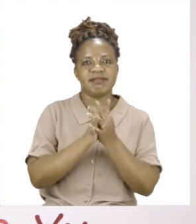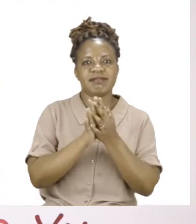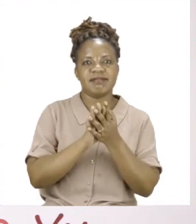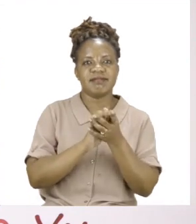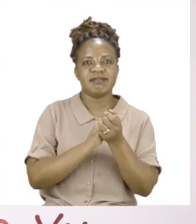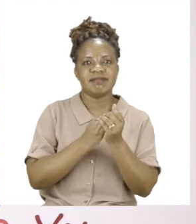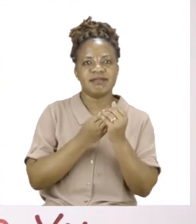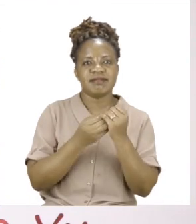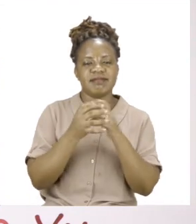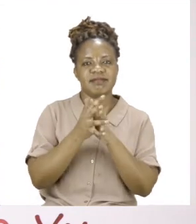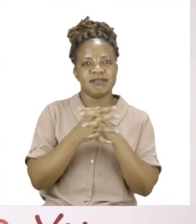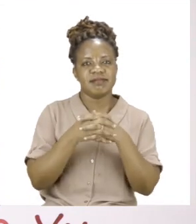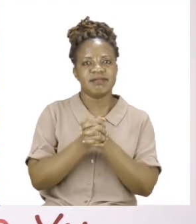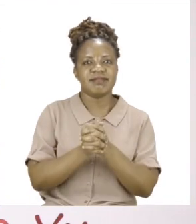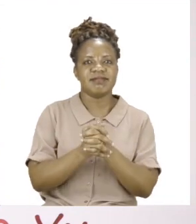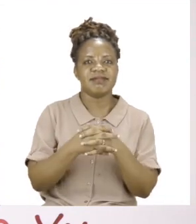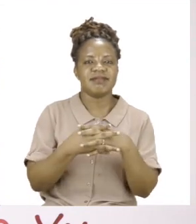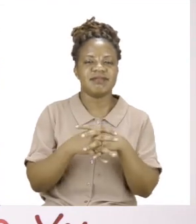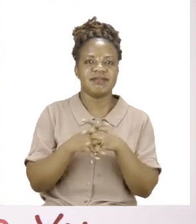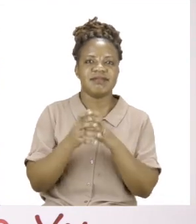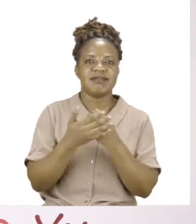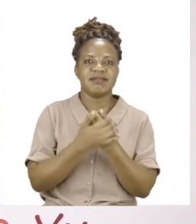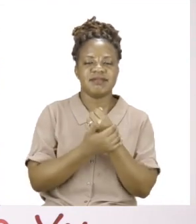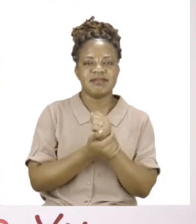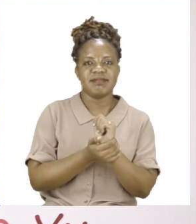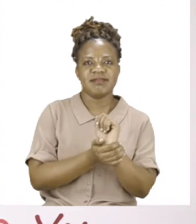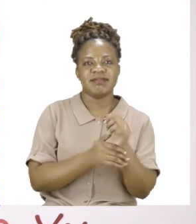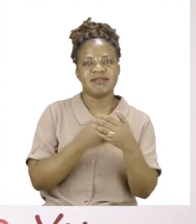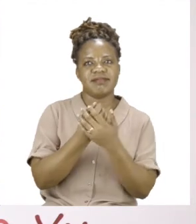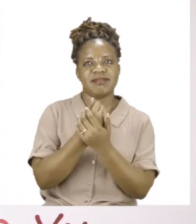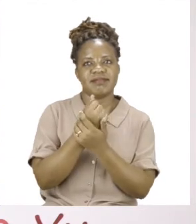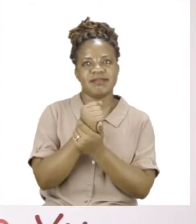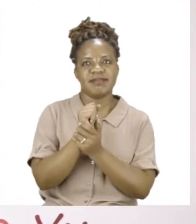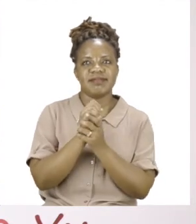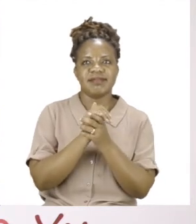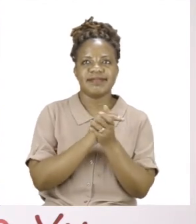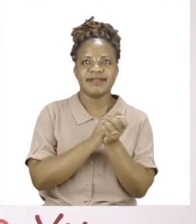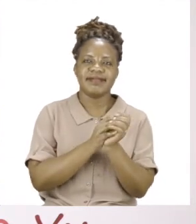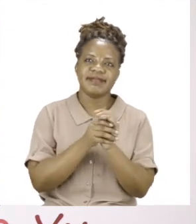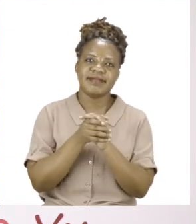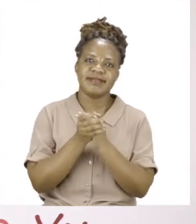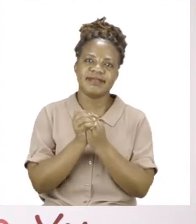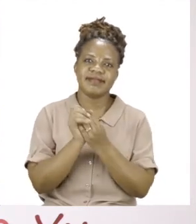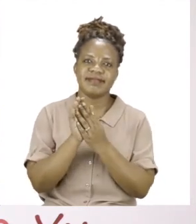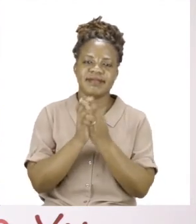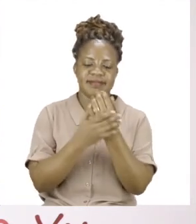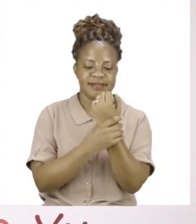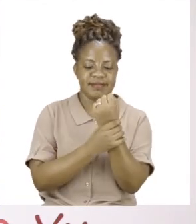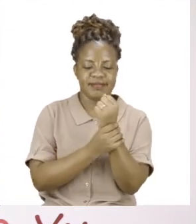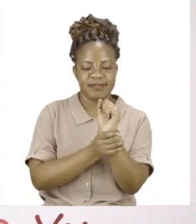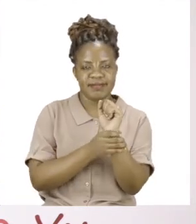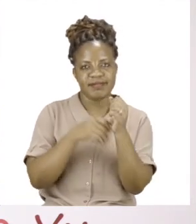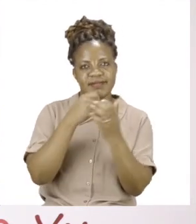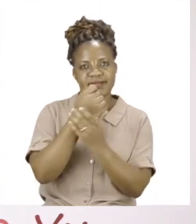in between our fingers, around our hands, on our wrists and